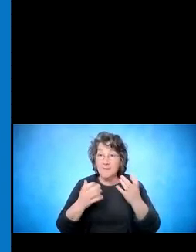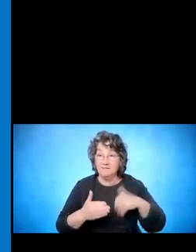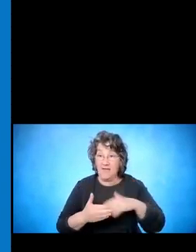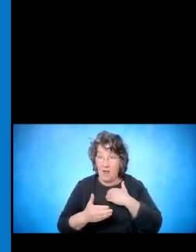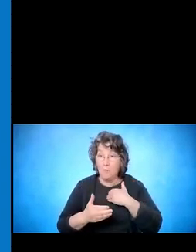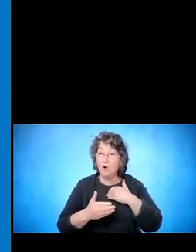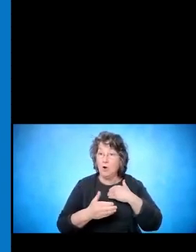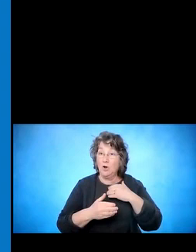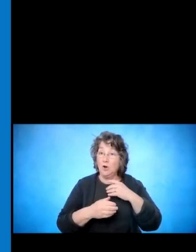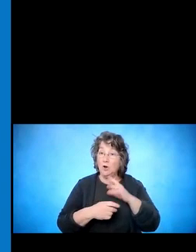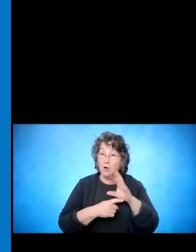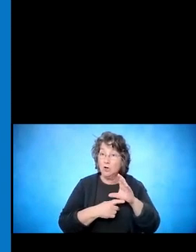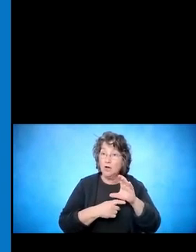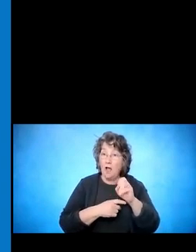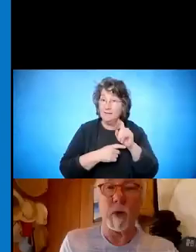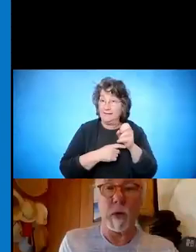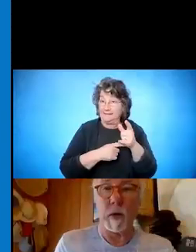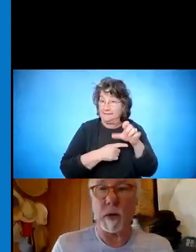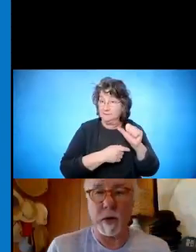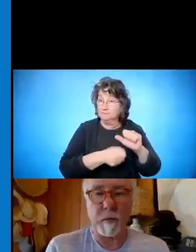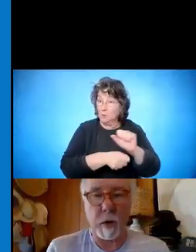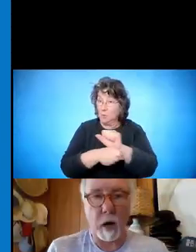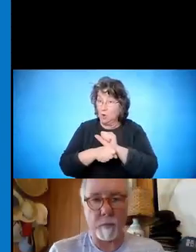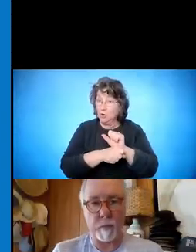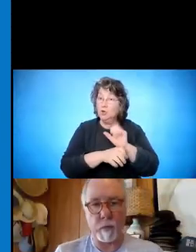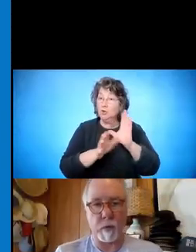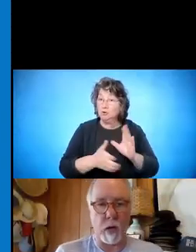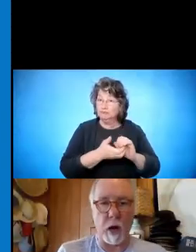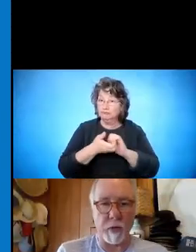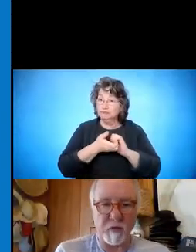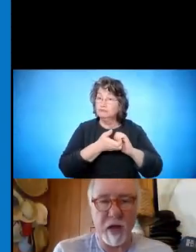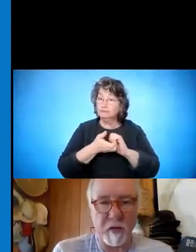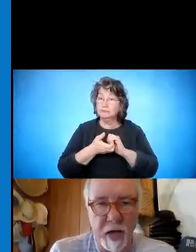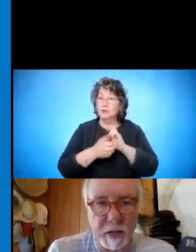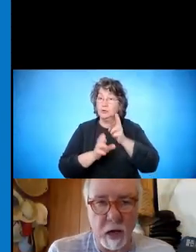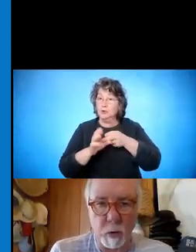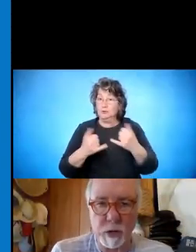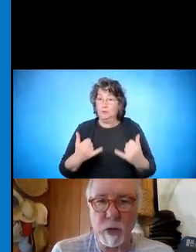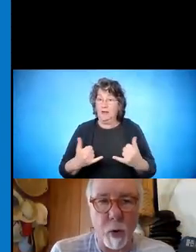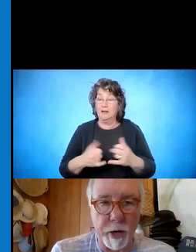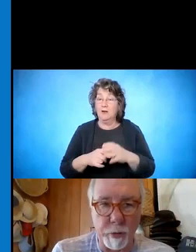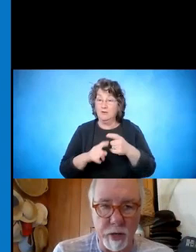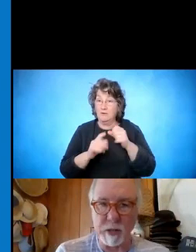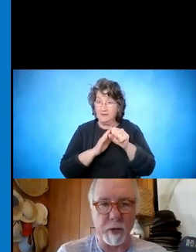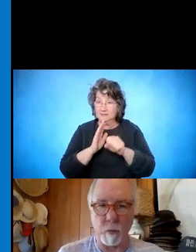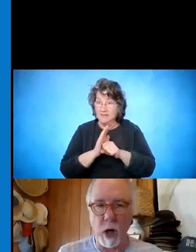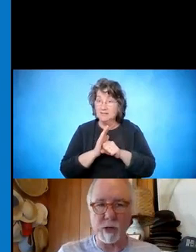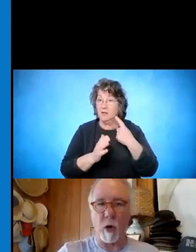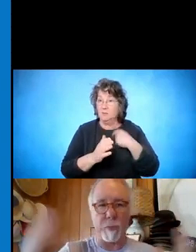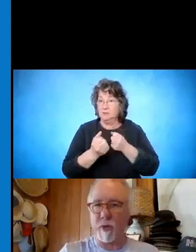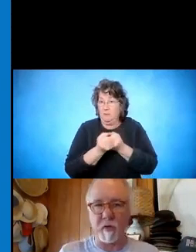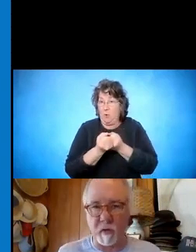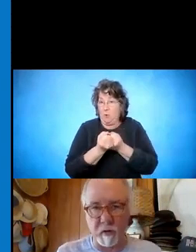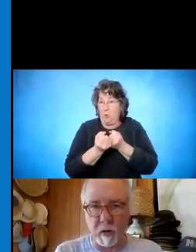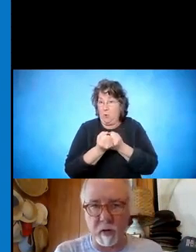is it are are the states that we're supporting with this. And but we